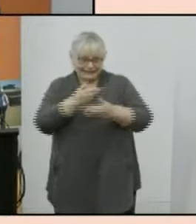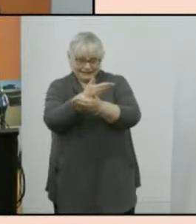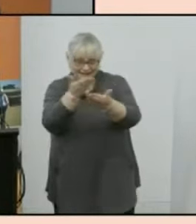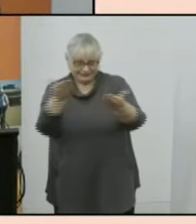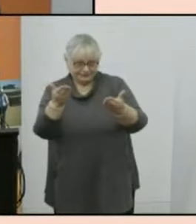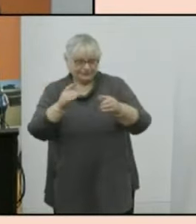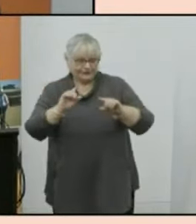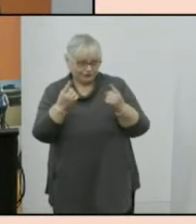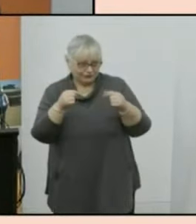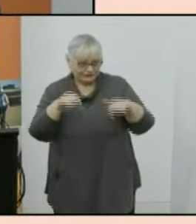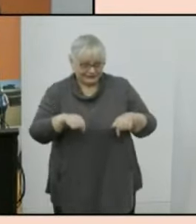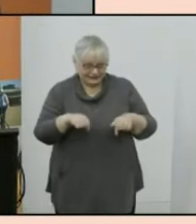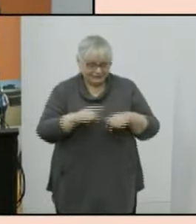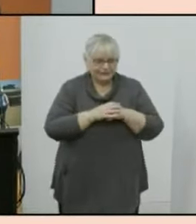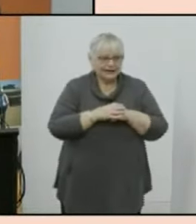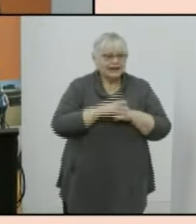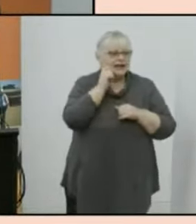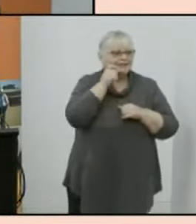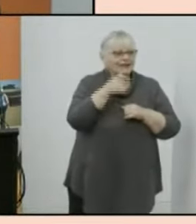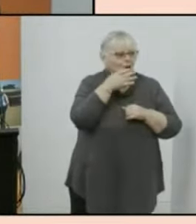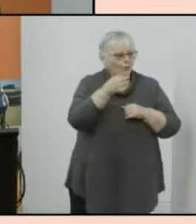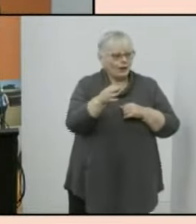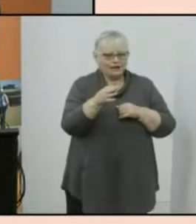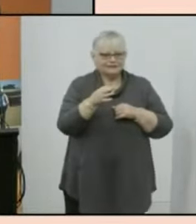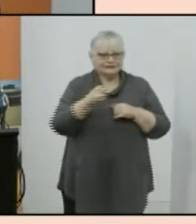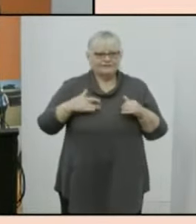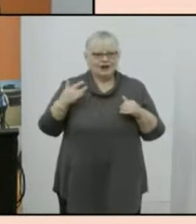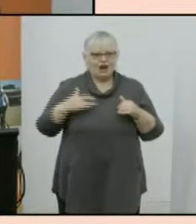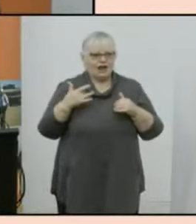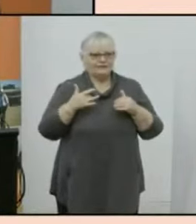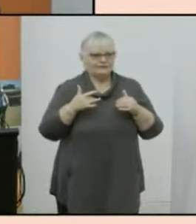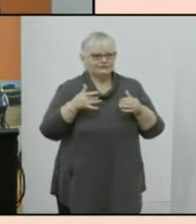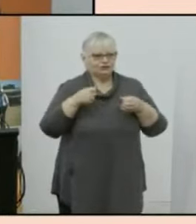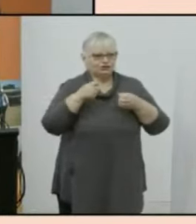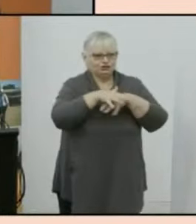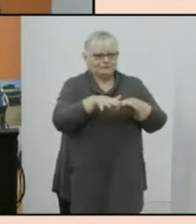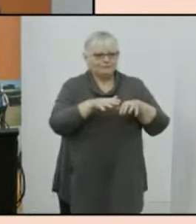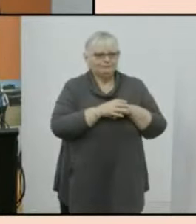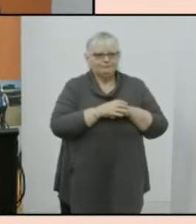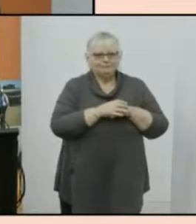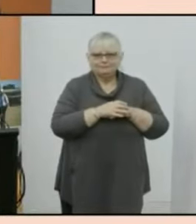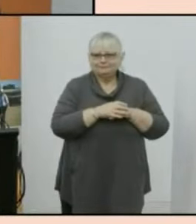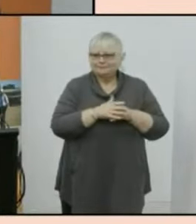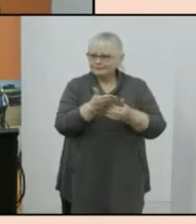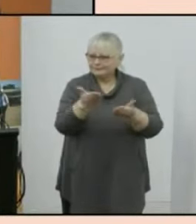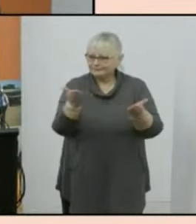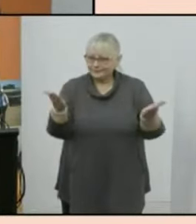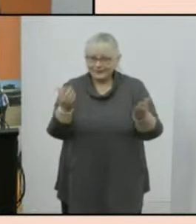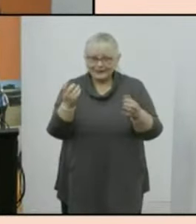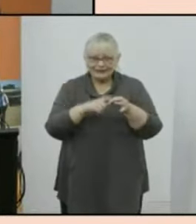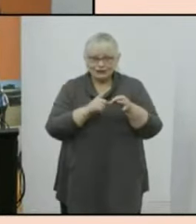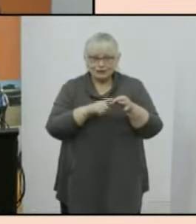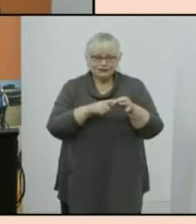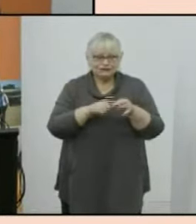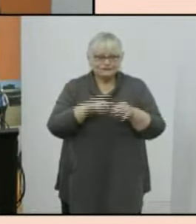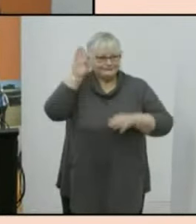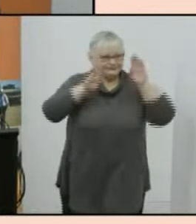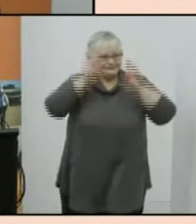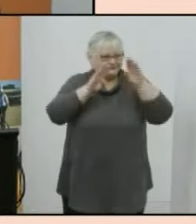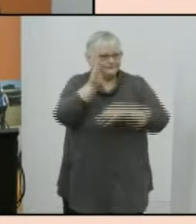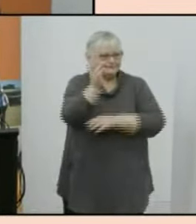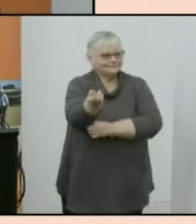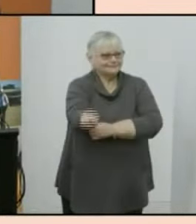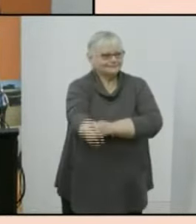and at the theatre and then i'll jump to any questions that have come in online open to the floor for any questions thank you